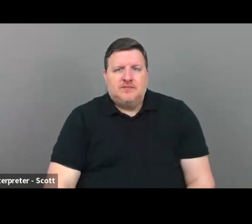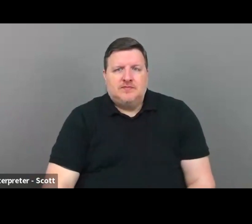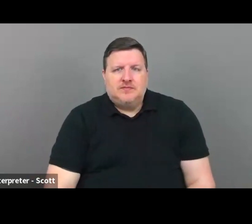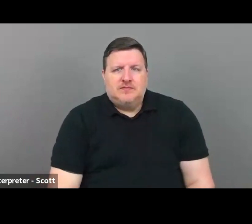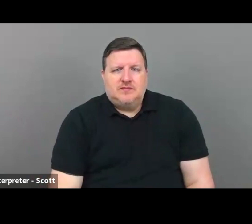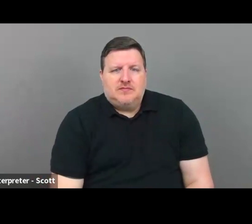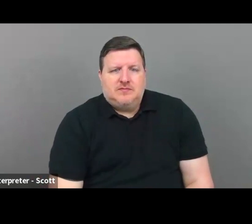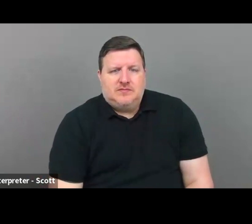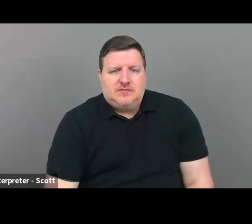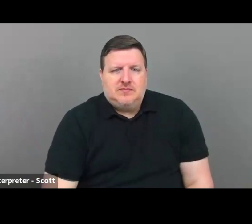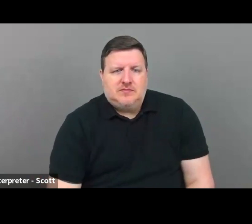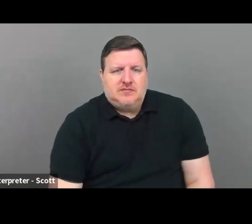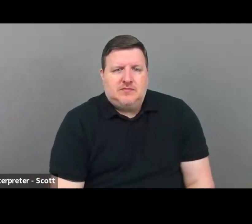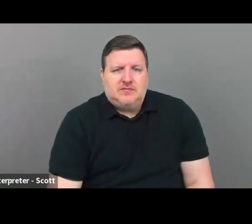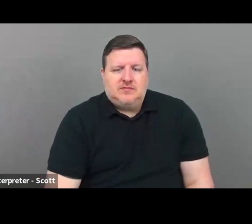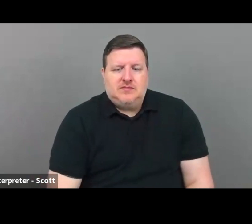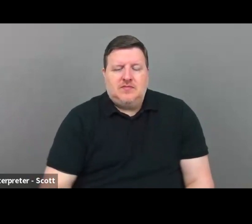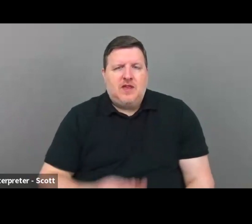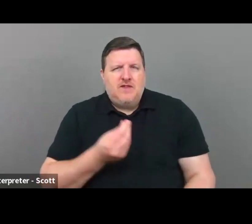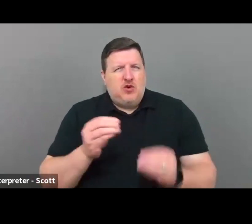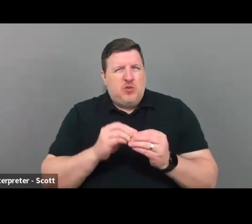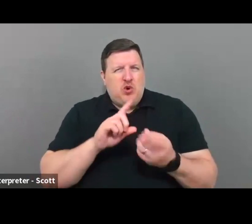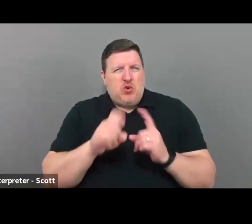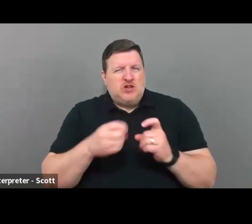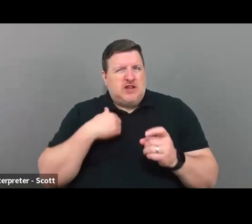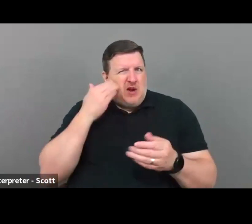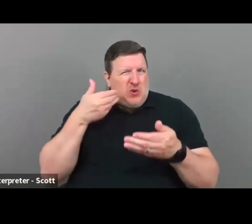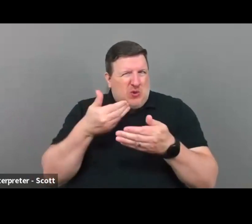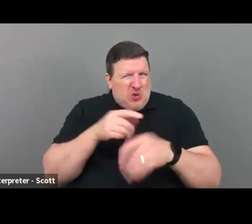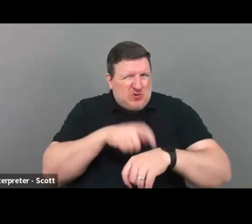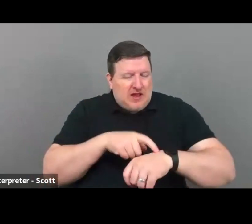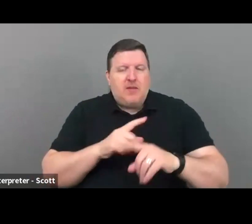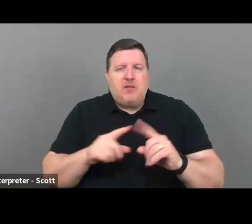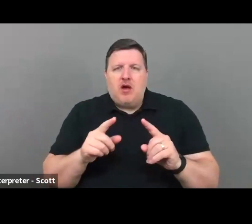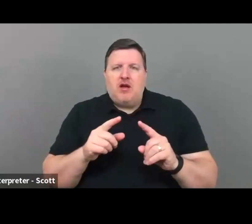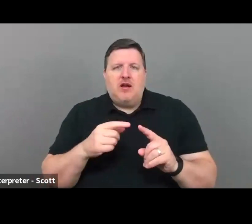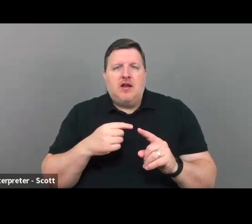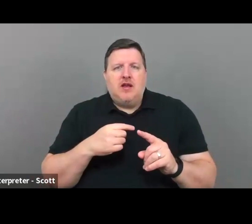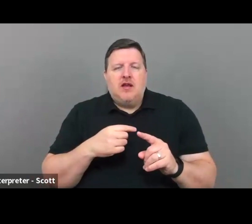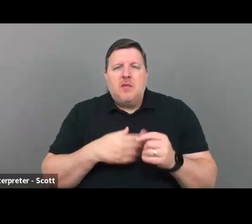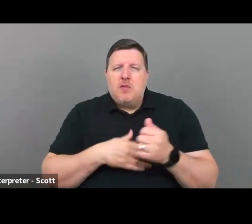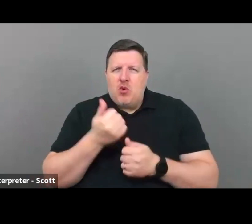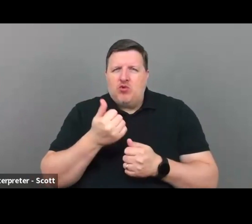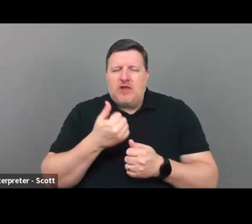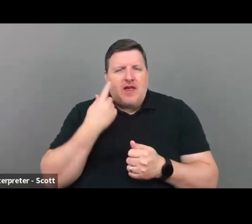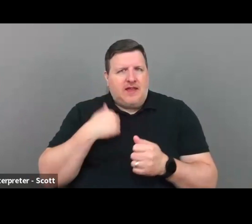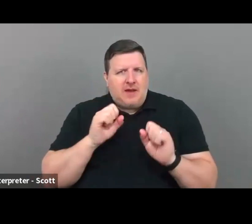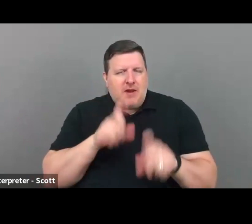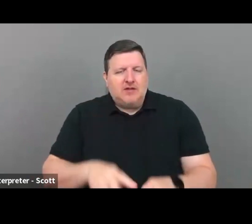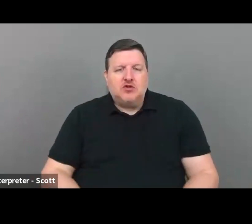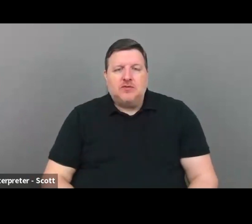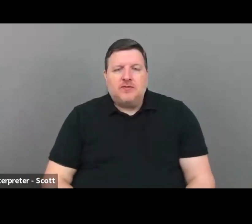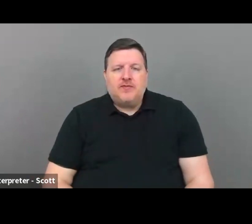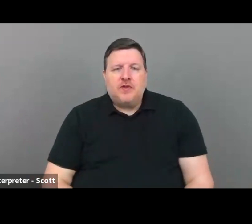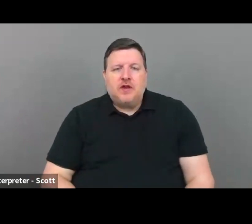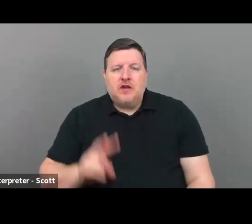All right. We have a few more questions. I know we're getting close, but I feel like we can, we can get at least most of these answered. Um, so